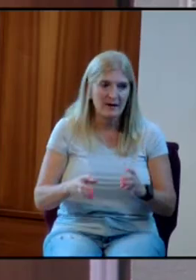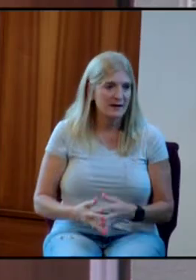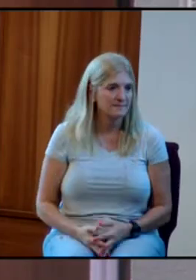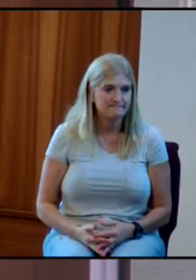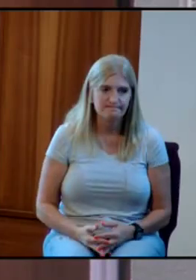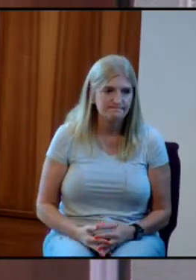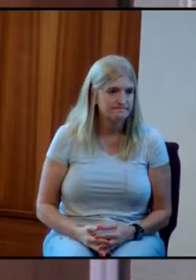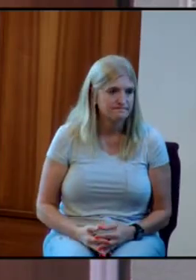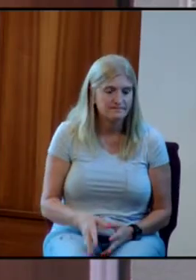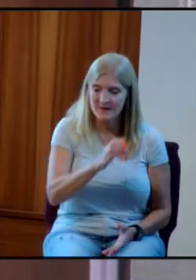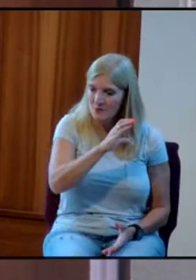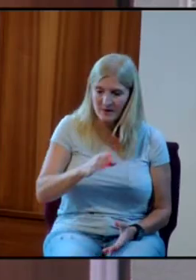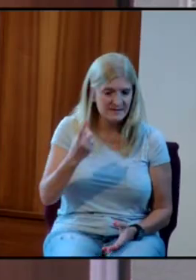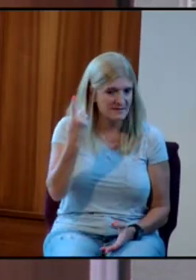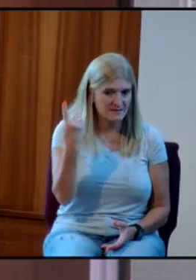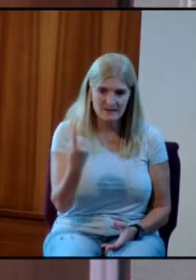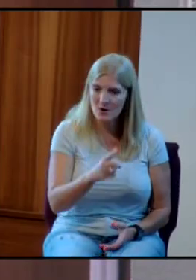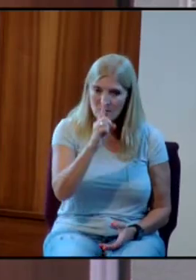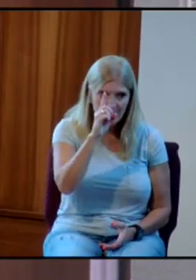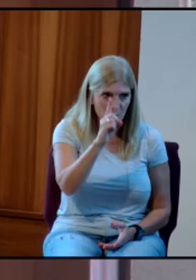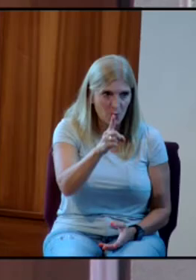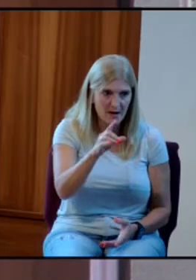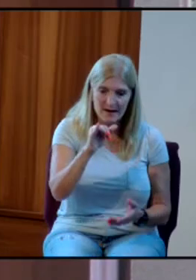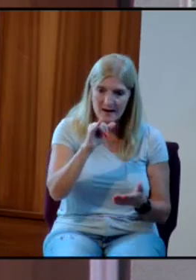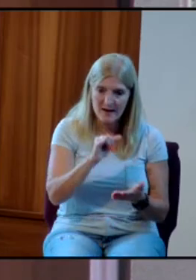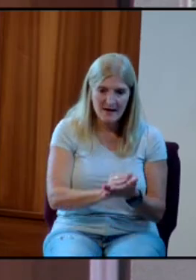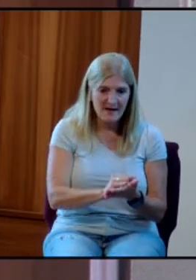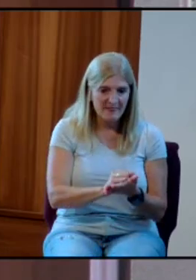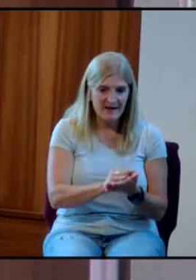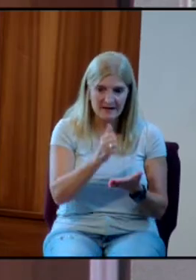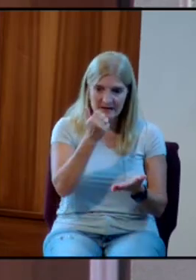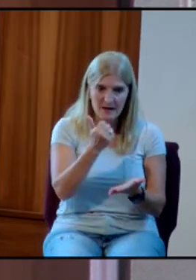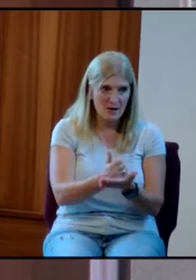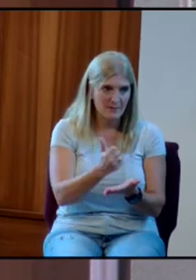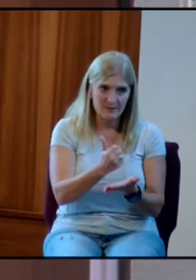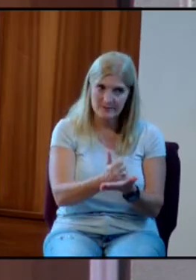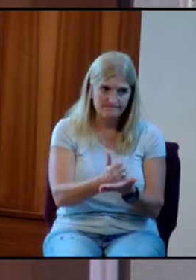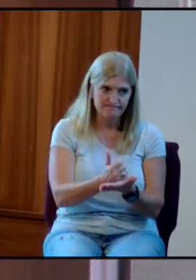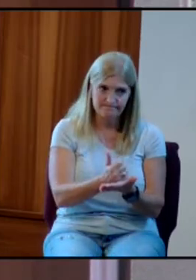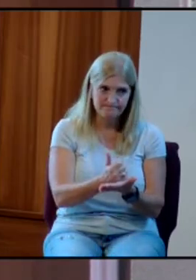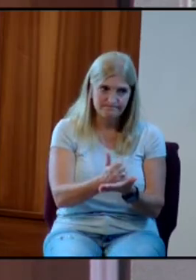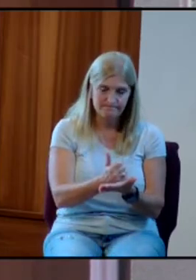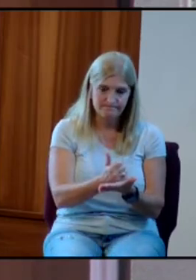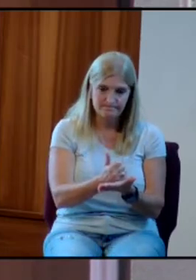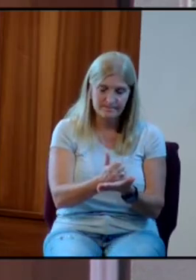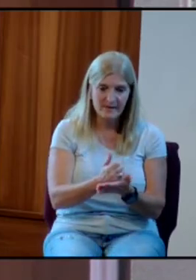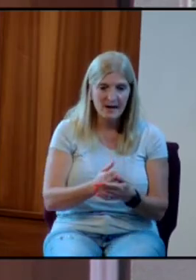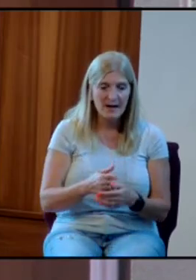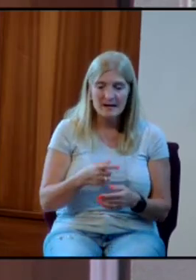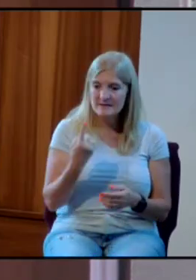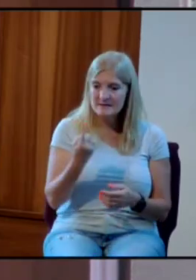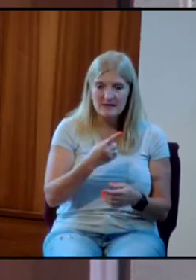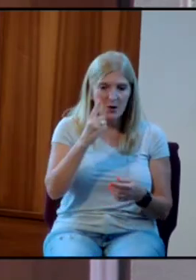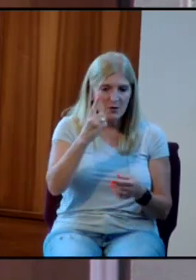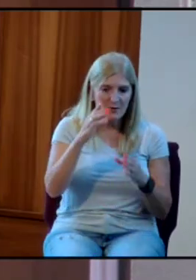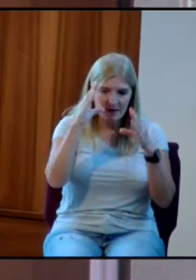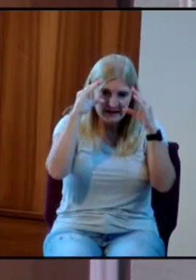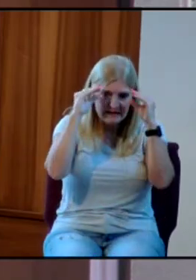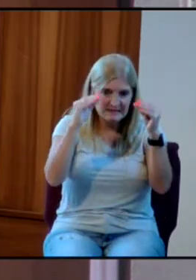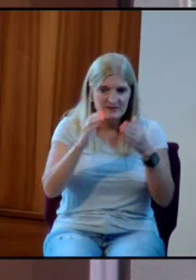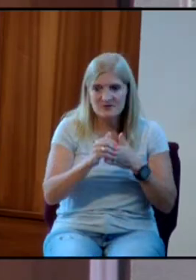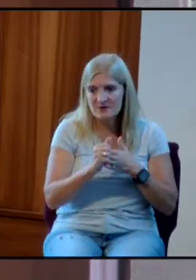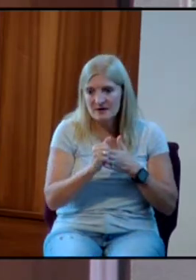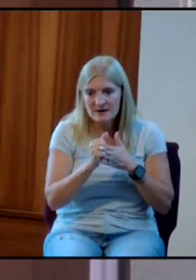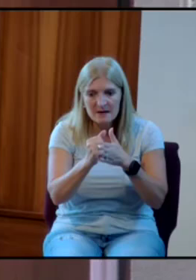The only one who can set you on the right path, the only one who can teach you, the only one who can guide you,